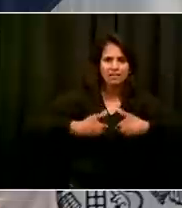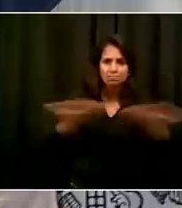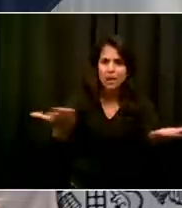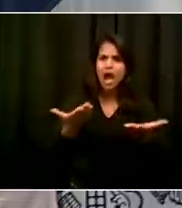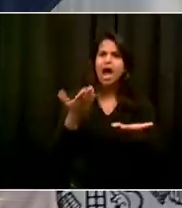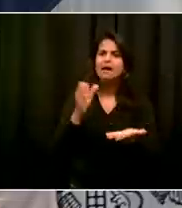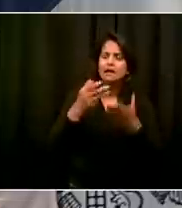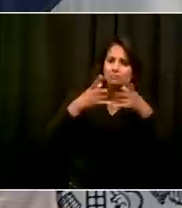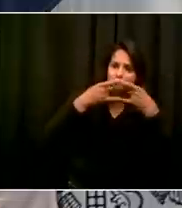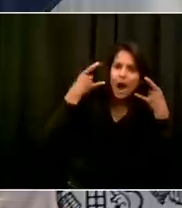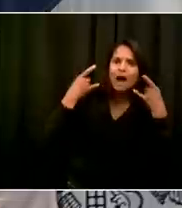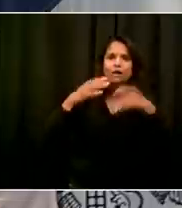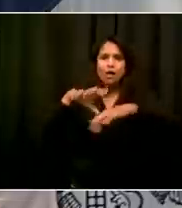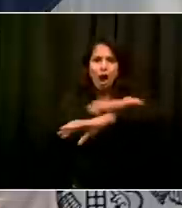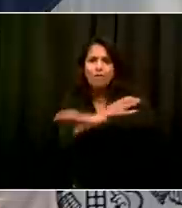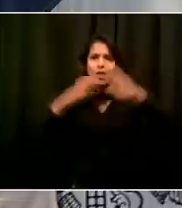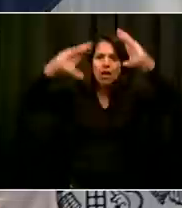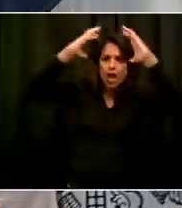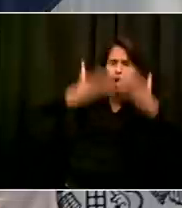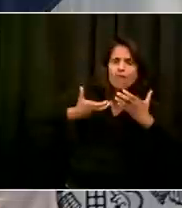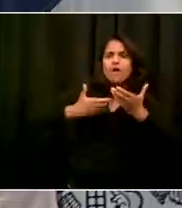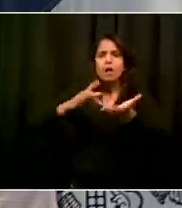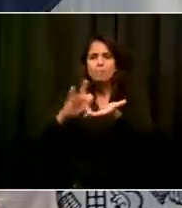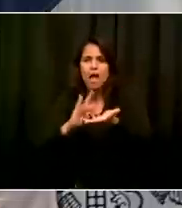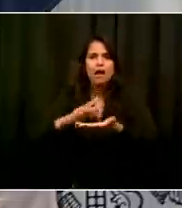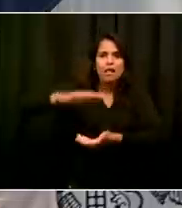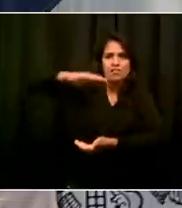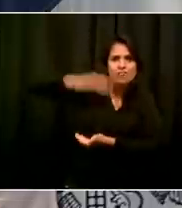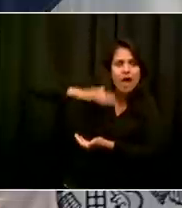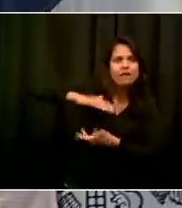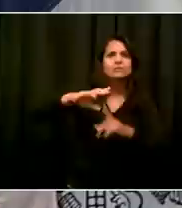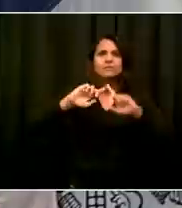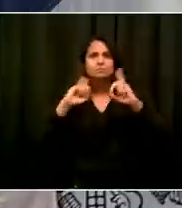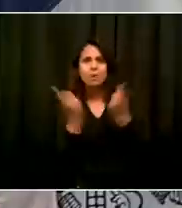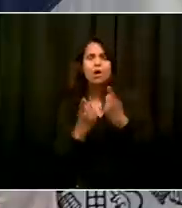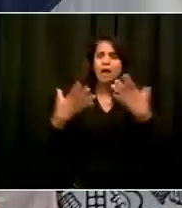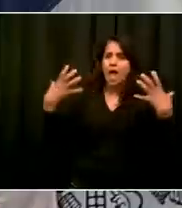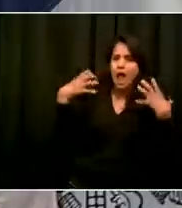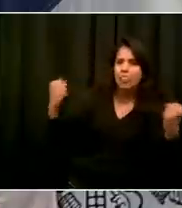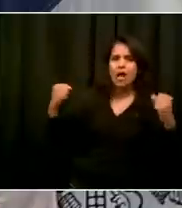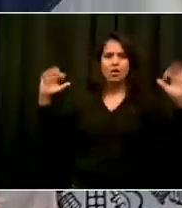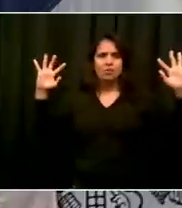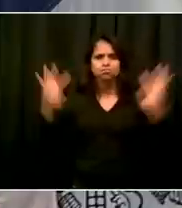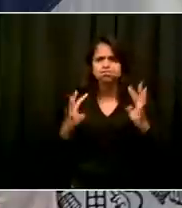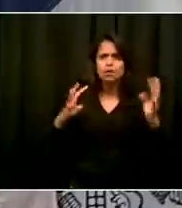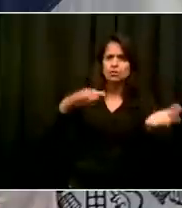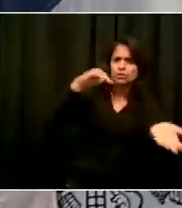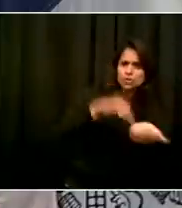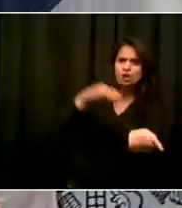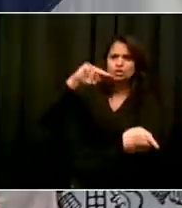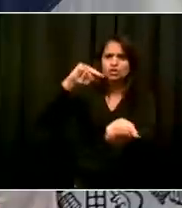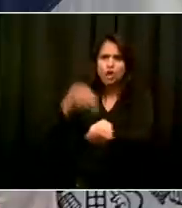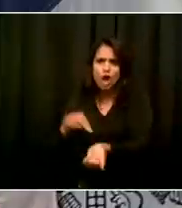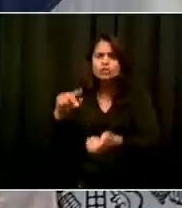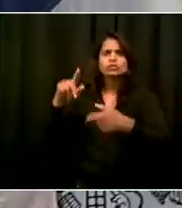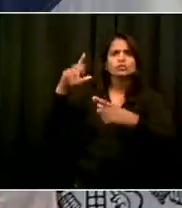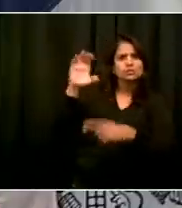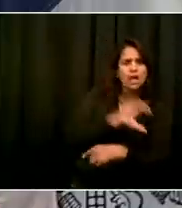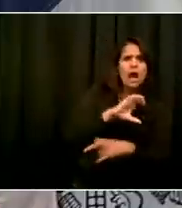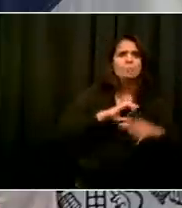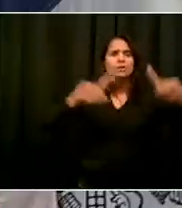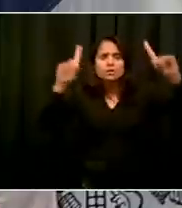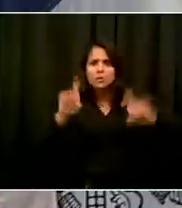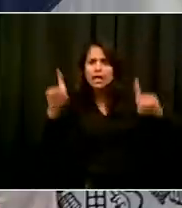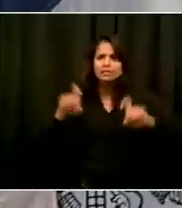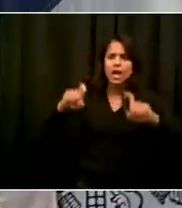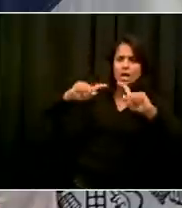These will be the spending priority under any scenario if we had to confront those challenges. But, Dr. Varma, just jump in on the point